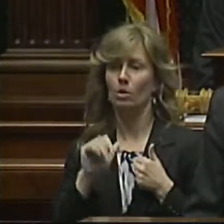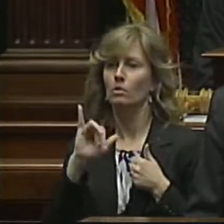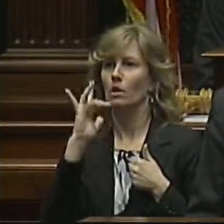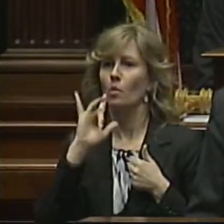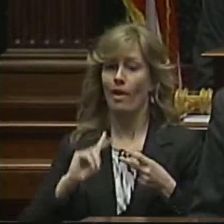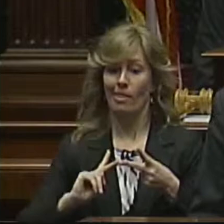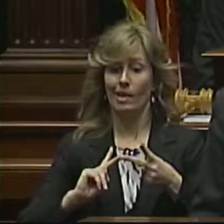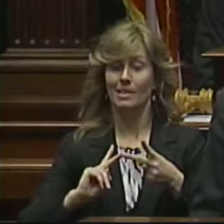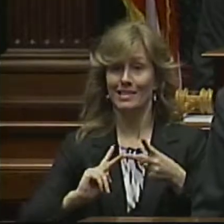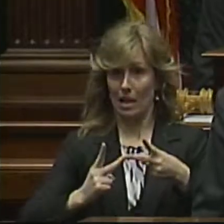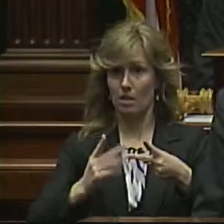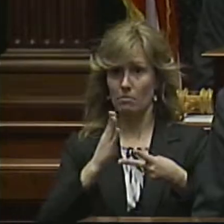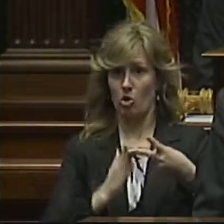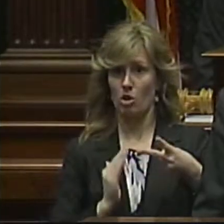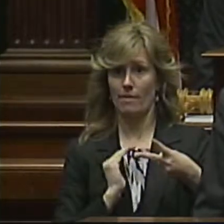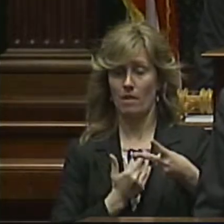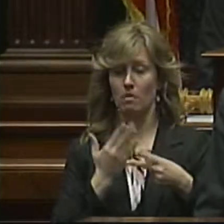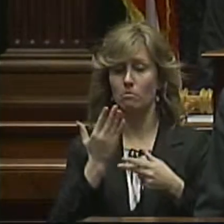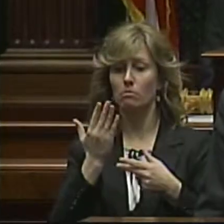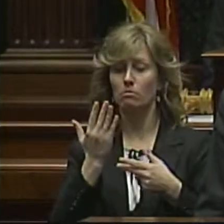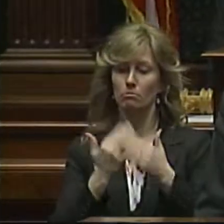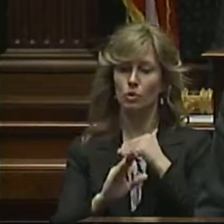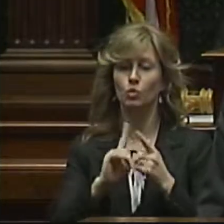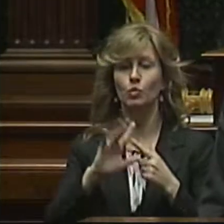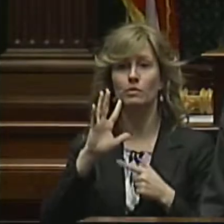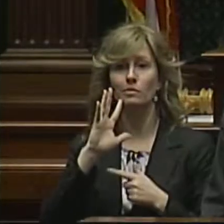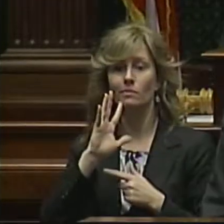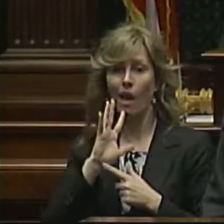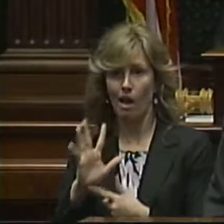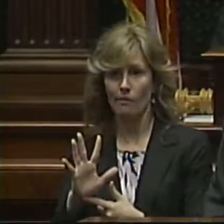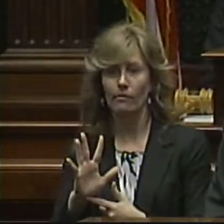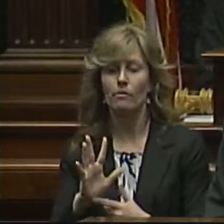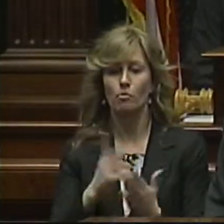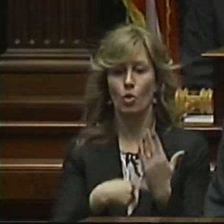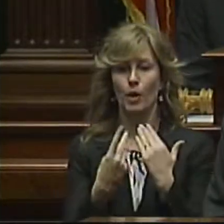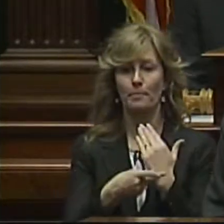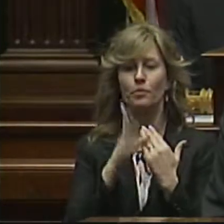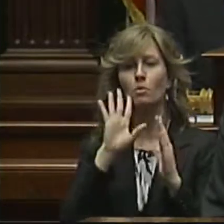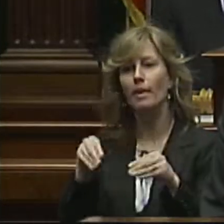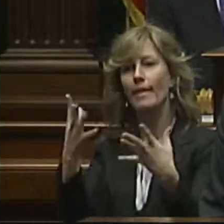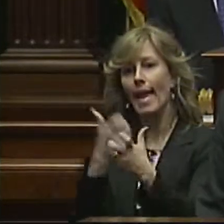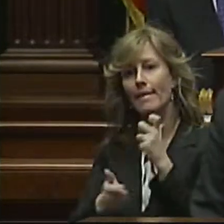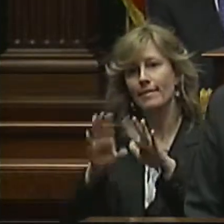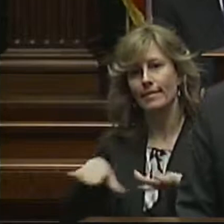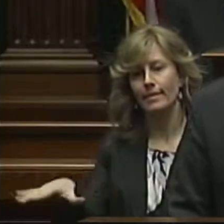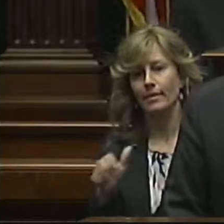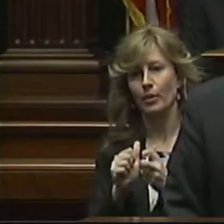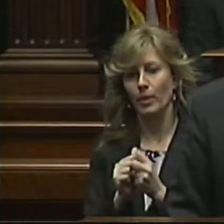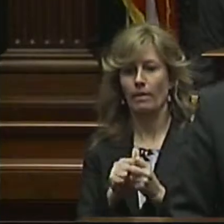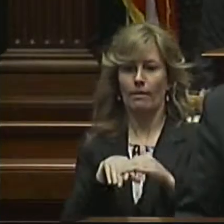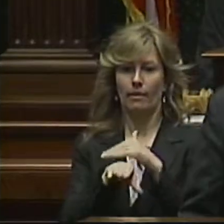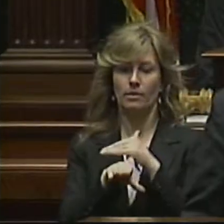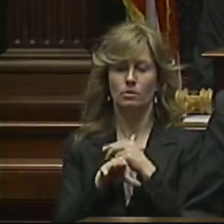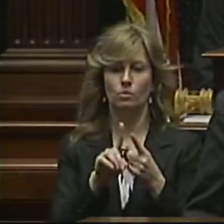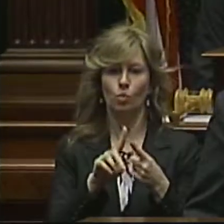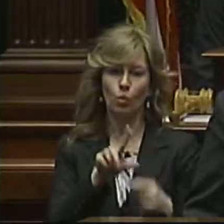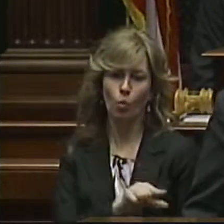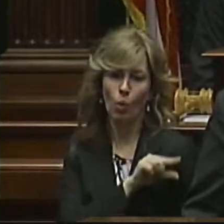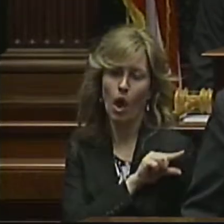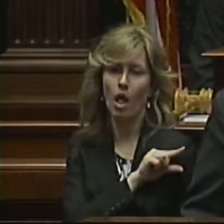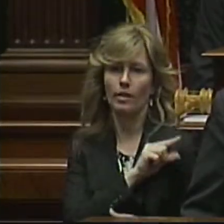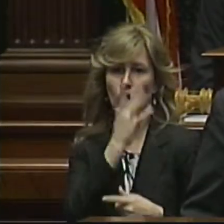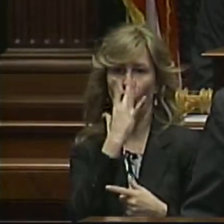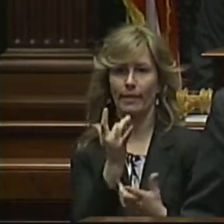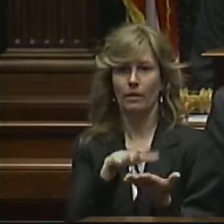second pillar of our Birth to Five initiative is to provide every child with access to quality early learning